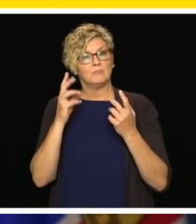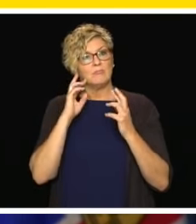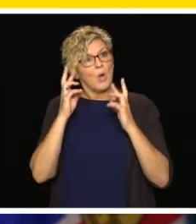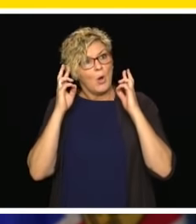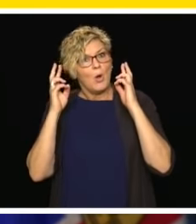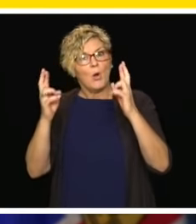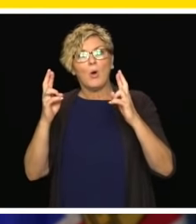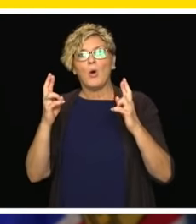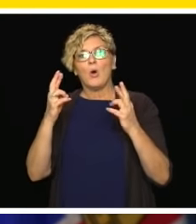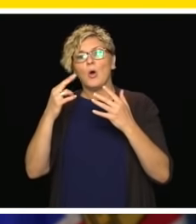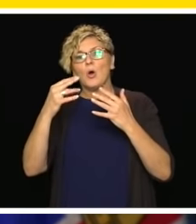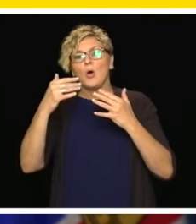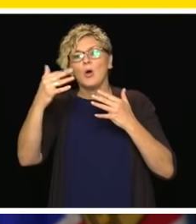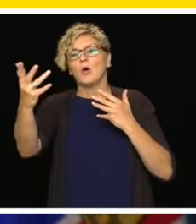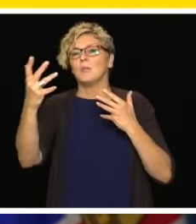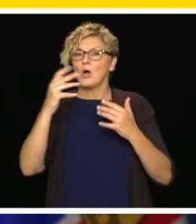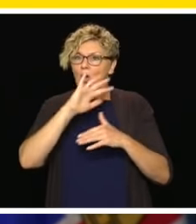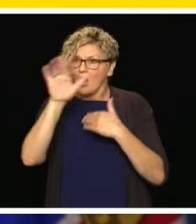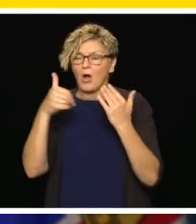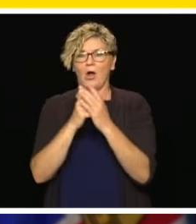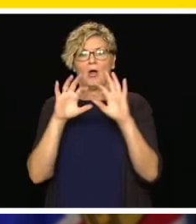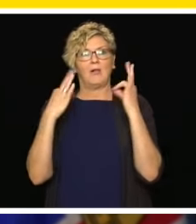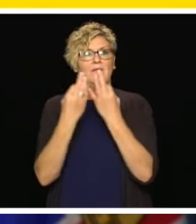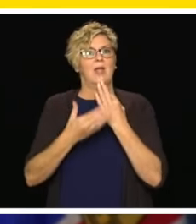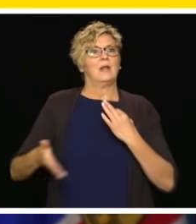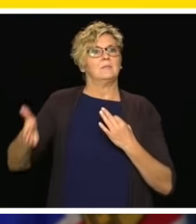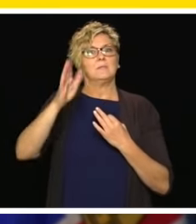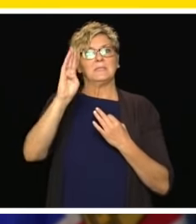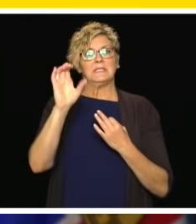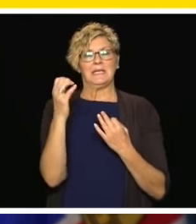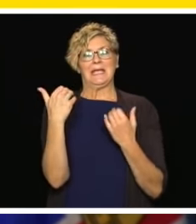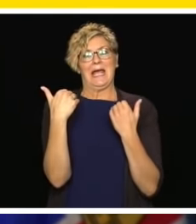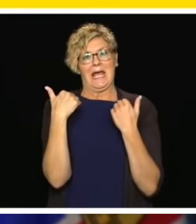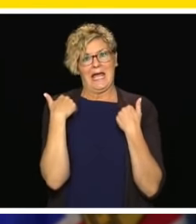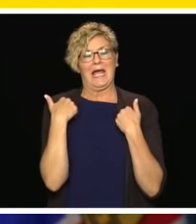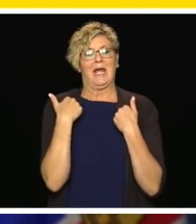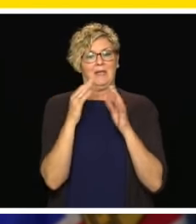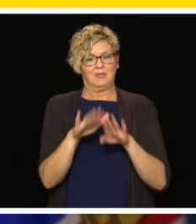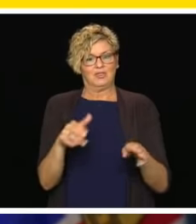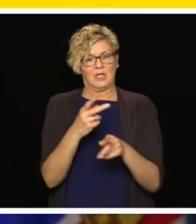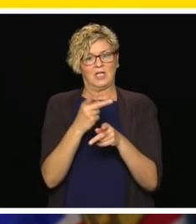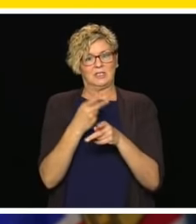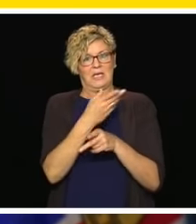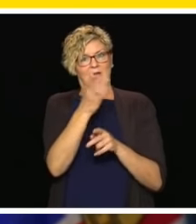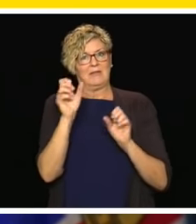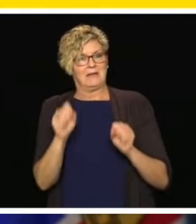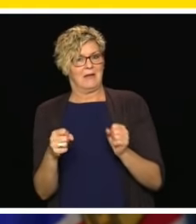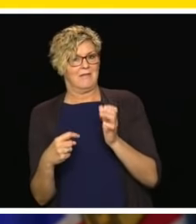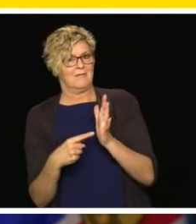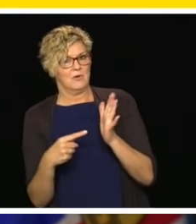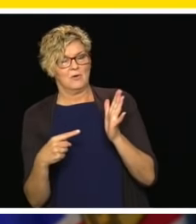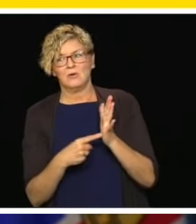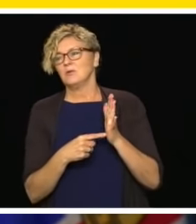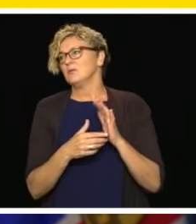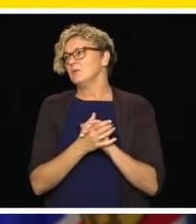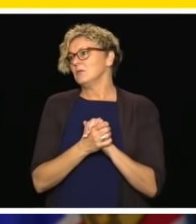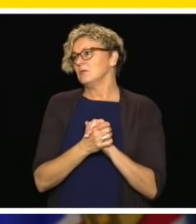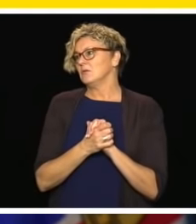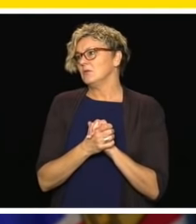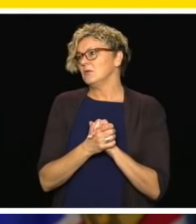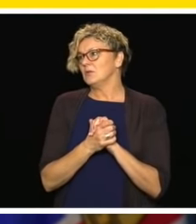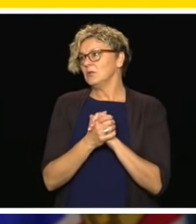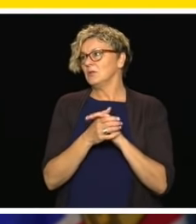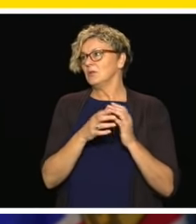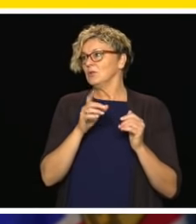affordable early learning care and system for all families in BC. We know this has been a really stressful time for both parents, early childhood